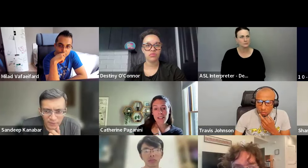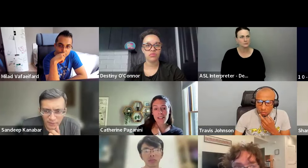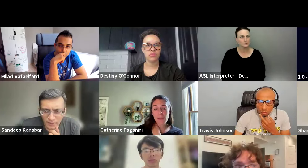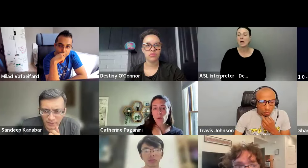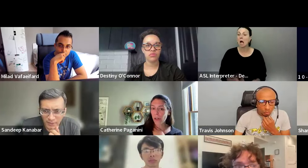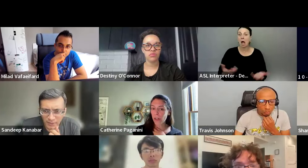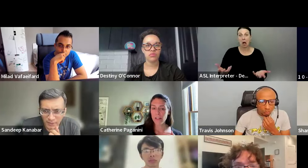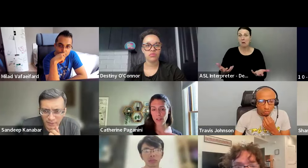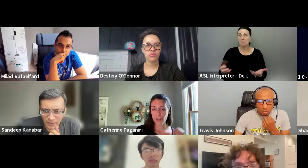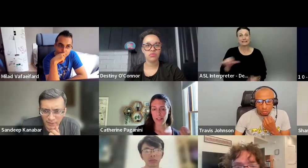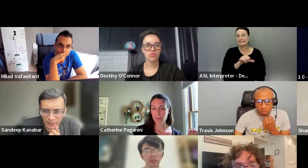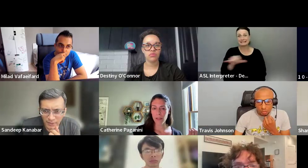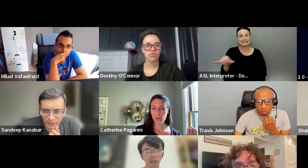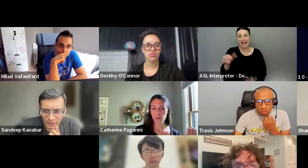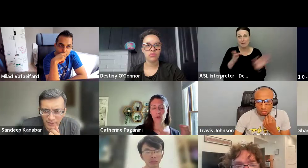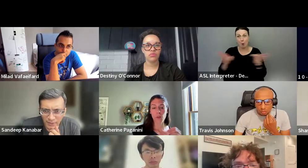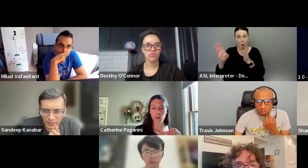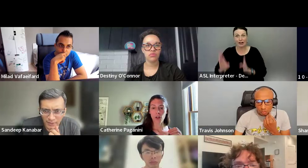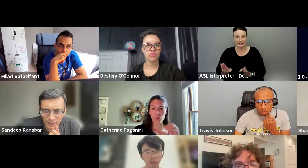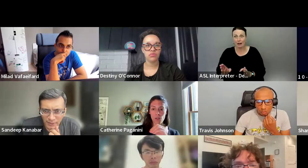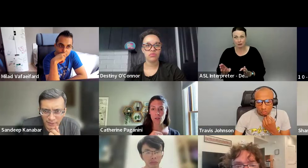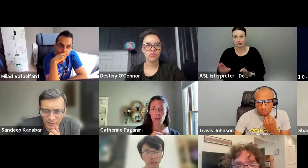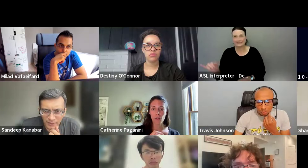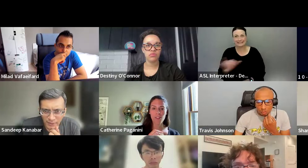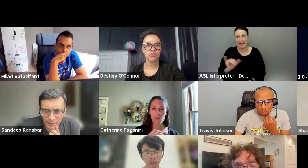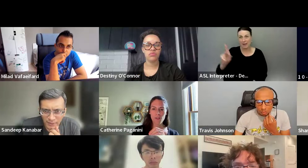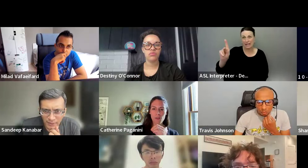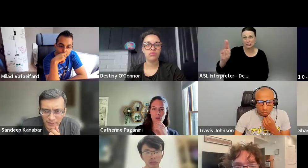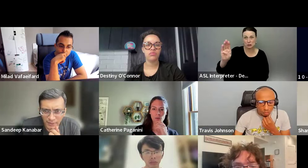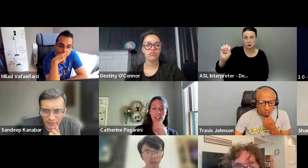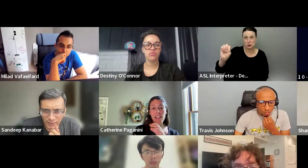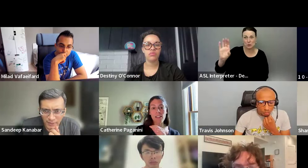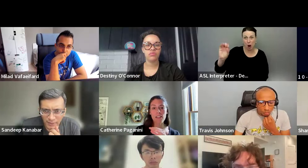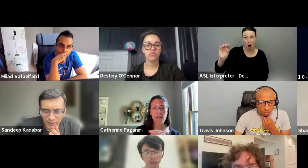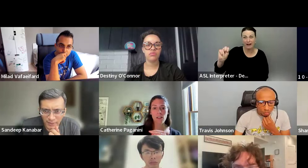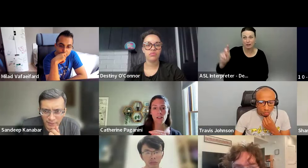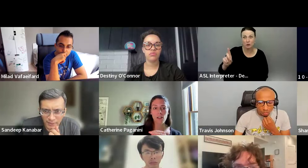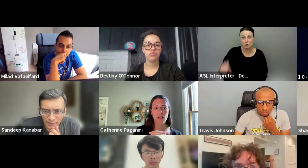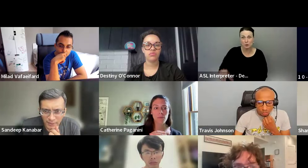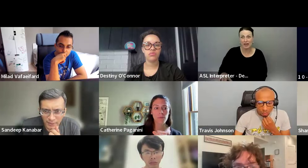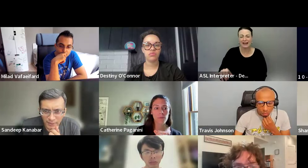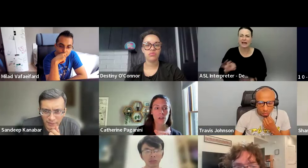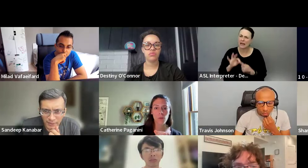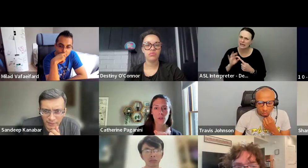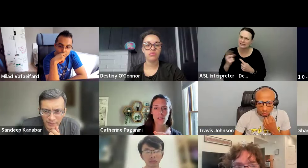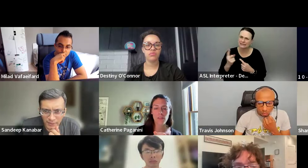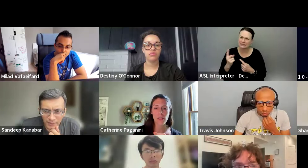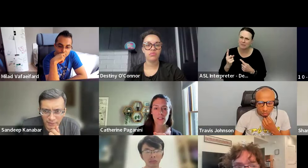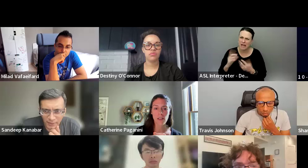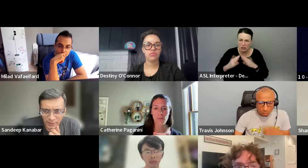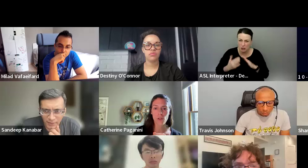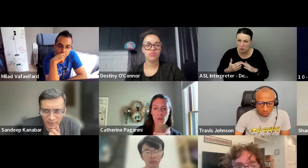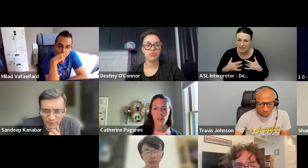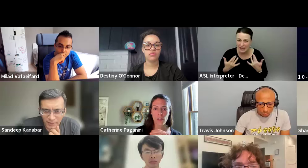I mean, it's the same organizer, the same people who do KubeCon also do those, unless it's a, um, a community